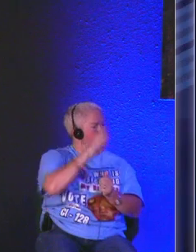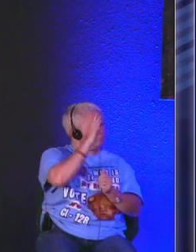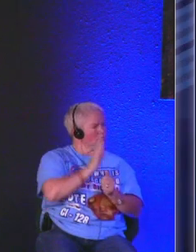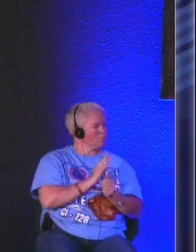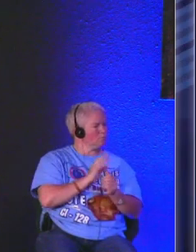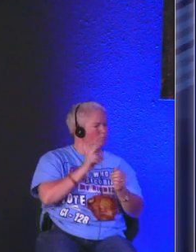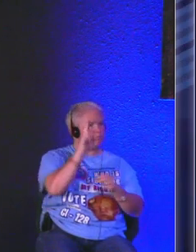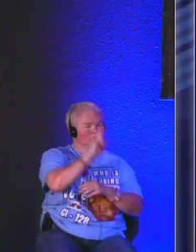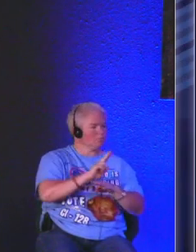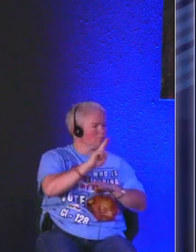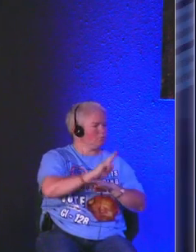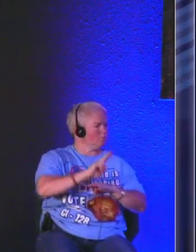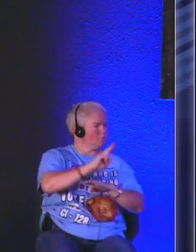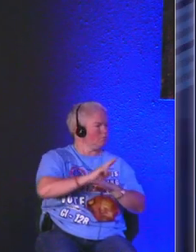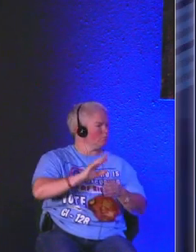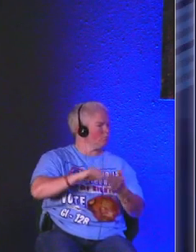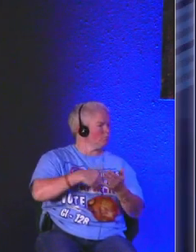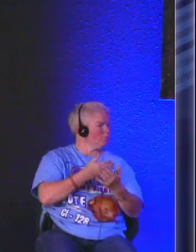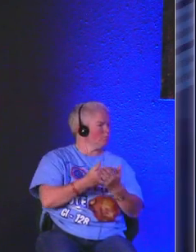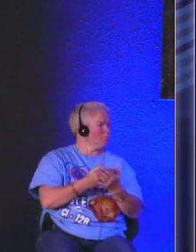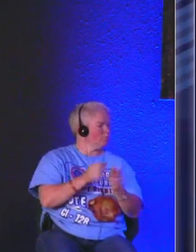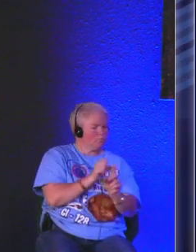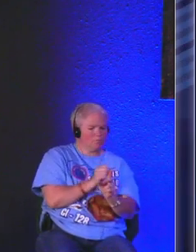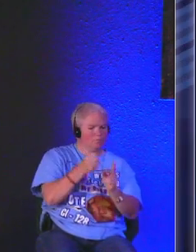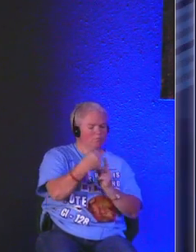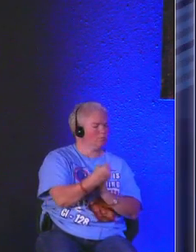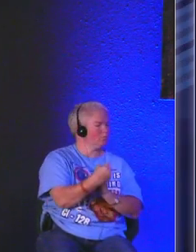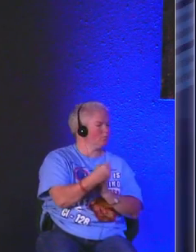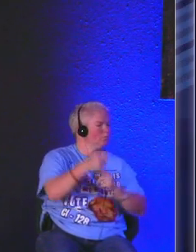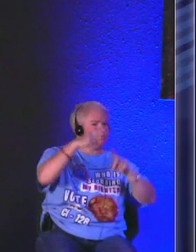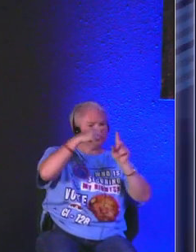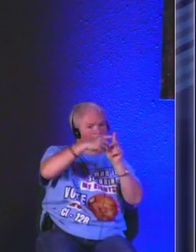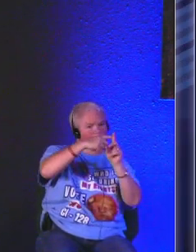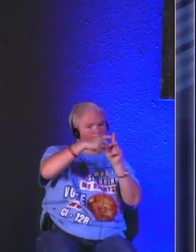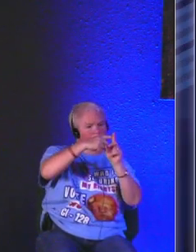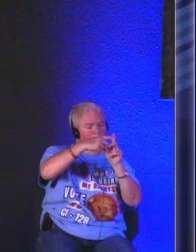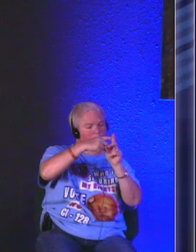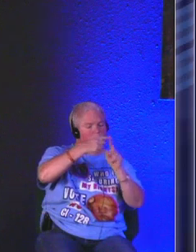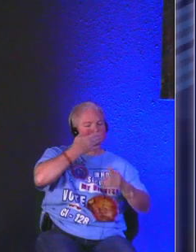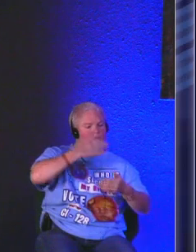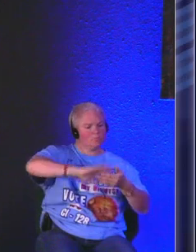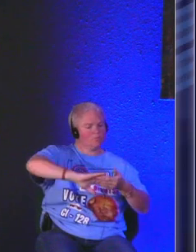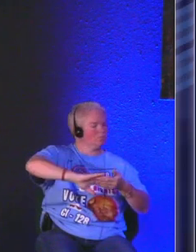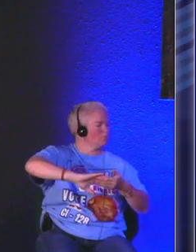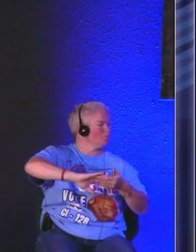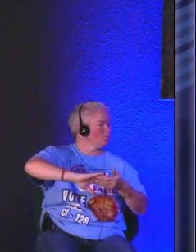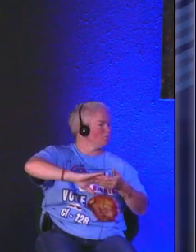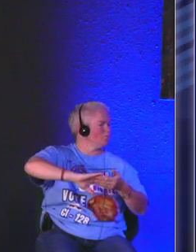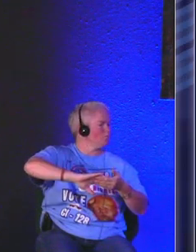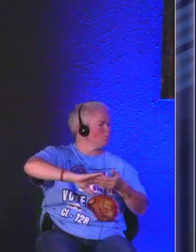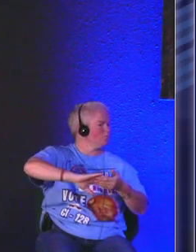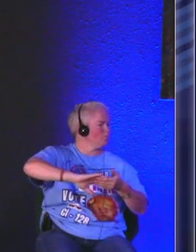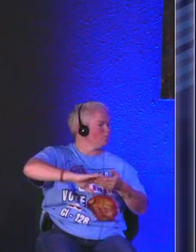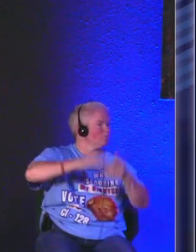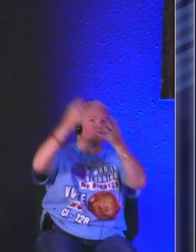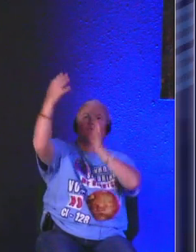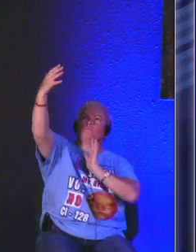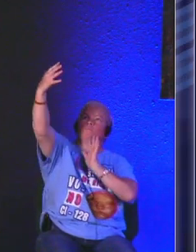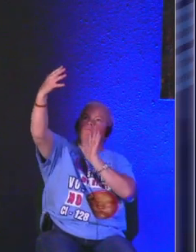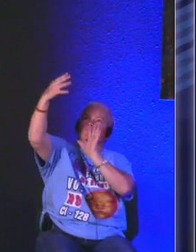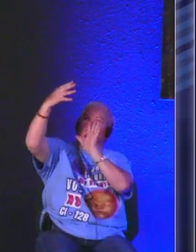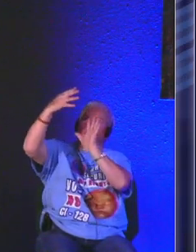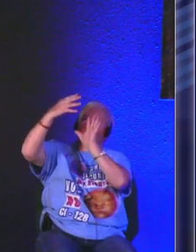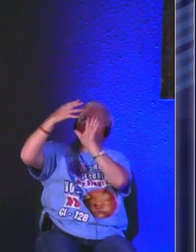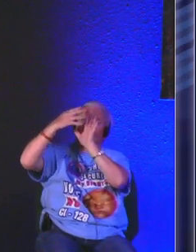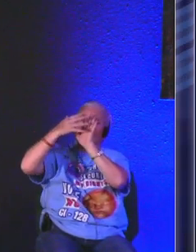God seems to use all our situations both positive as well as negative to draw us